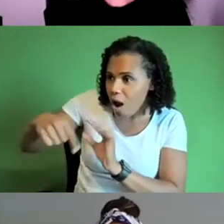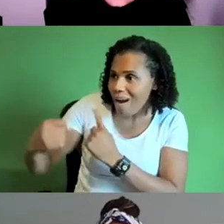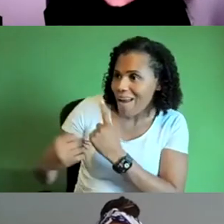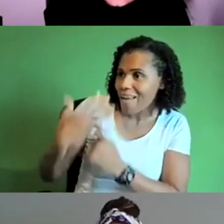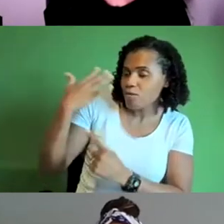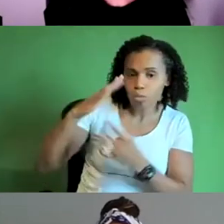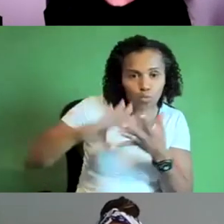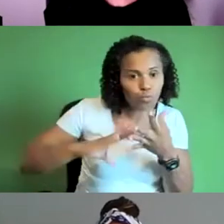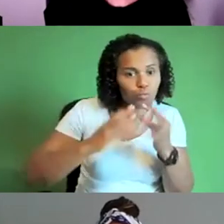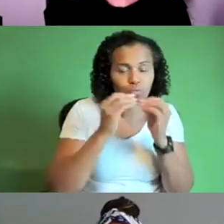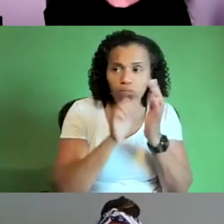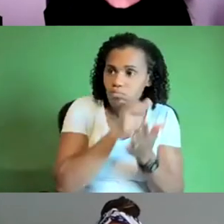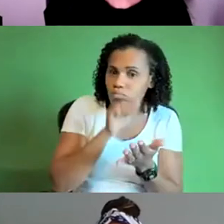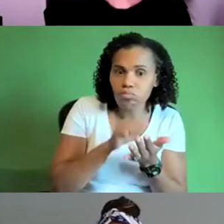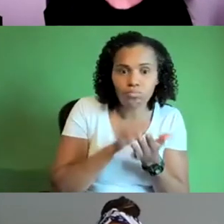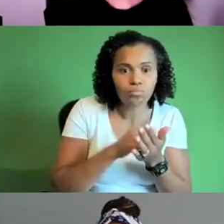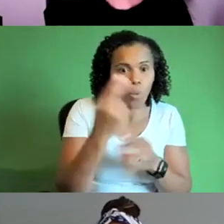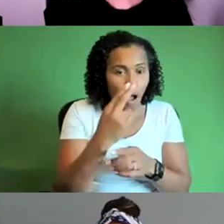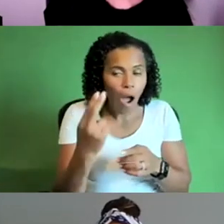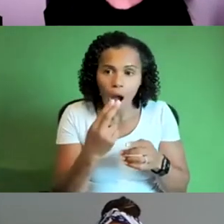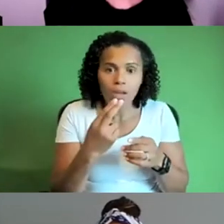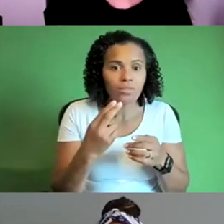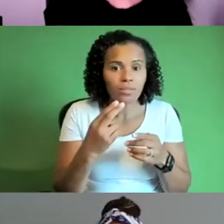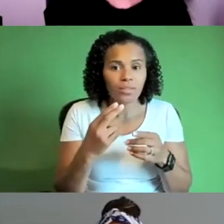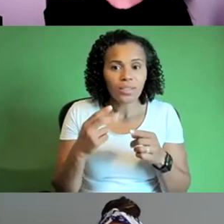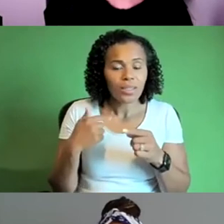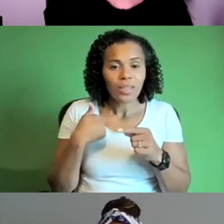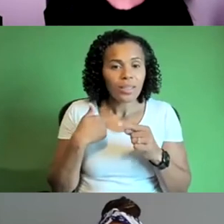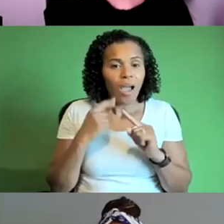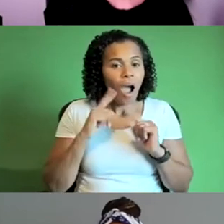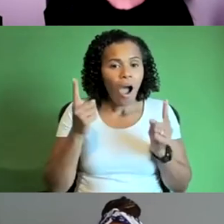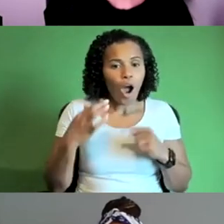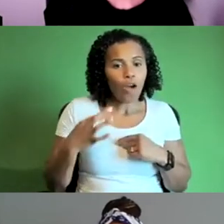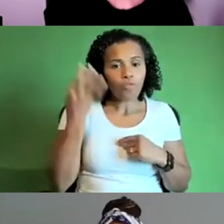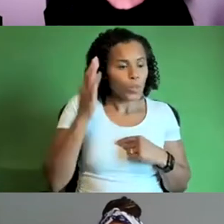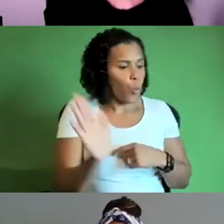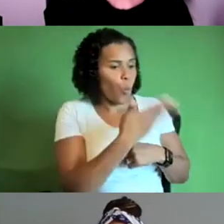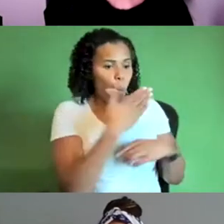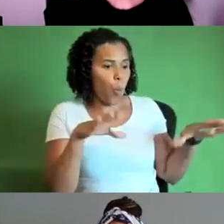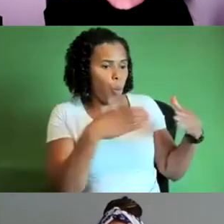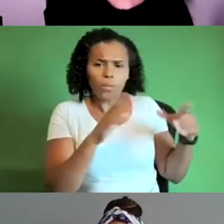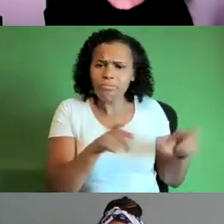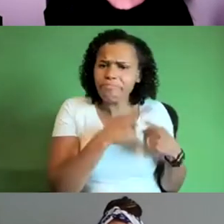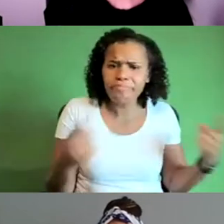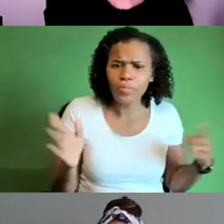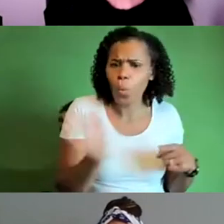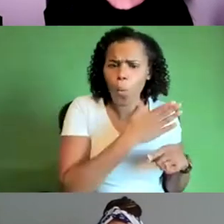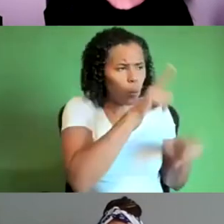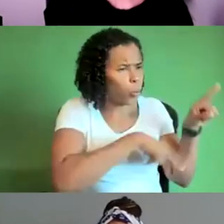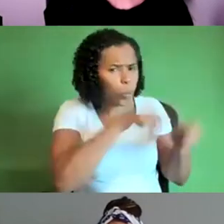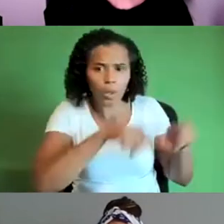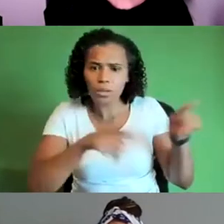that i can't speak for all neurodivergent artists i can't you know i i always find it uh